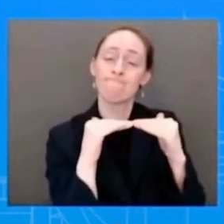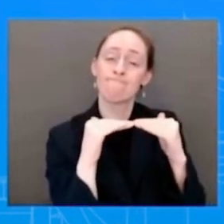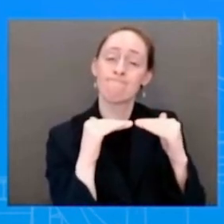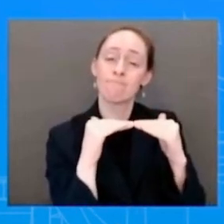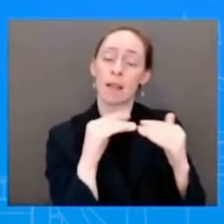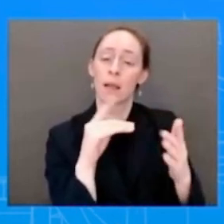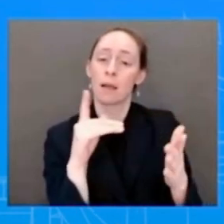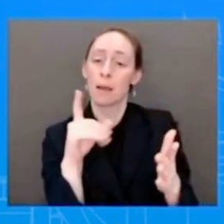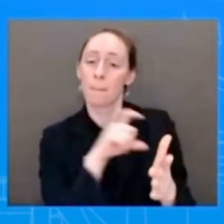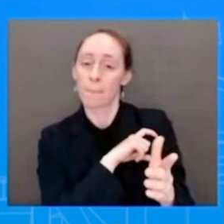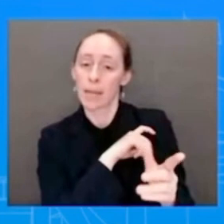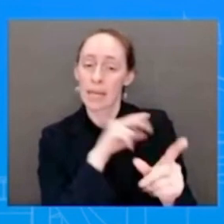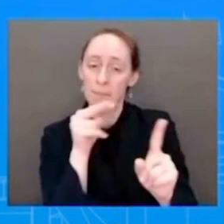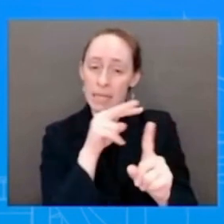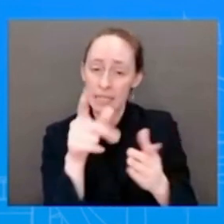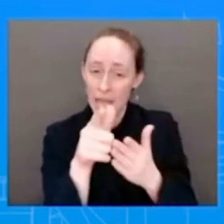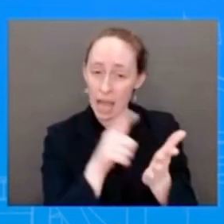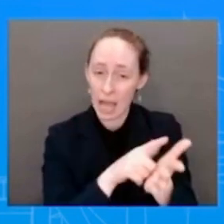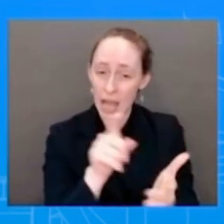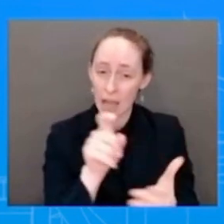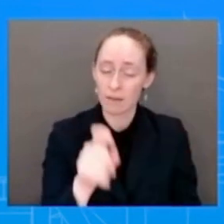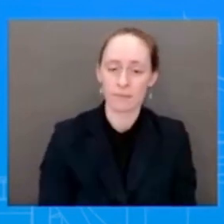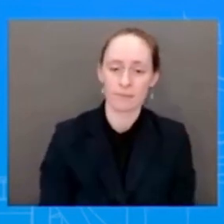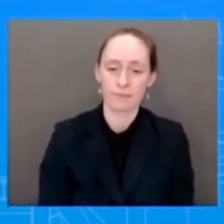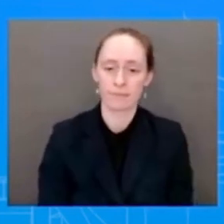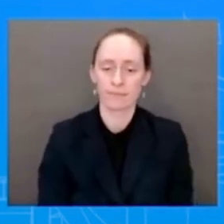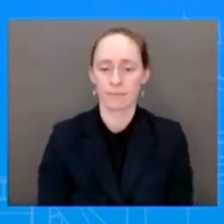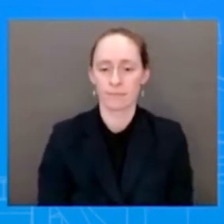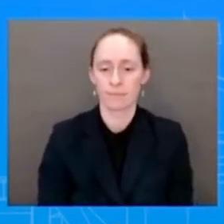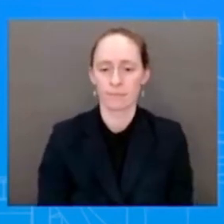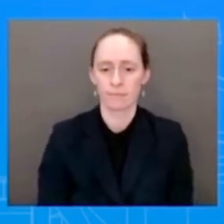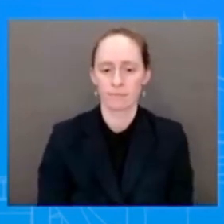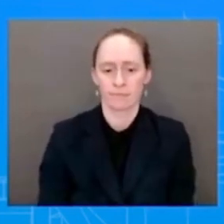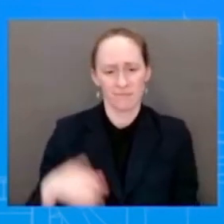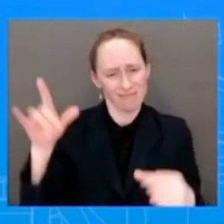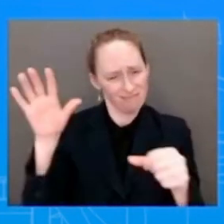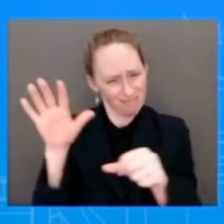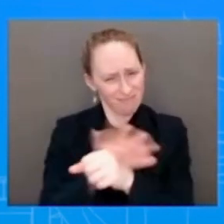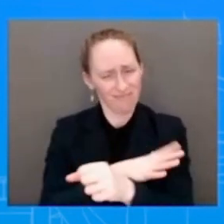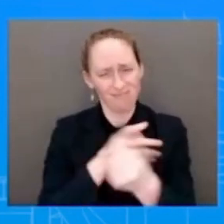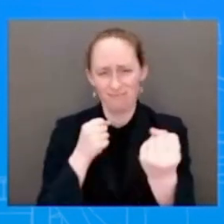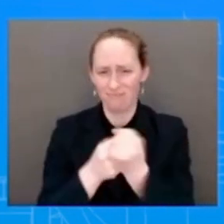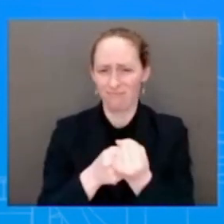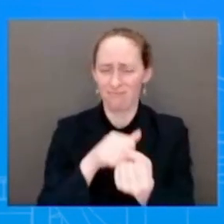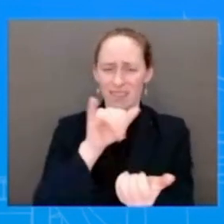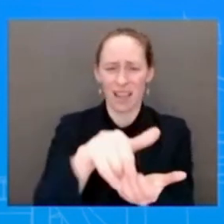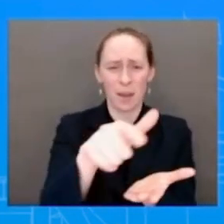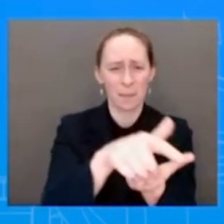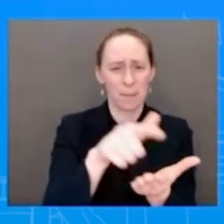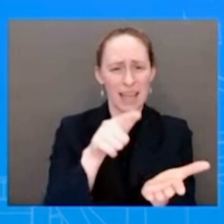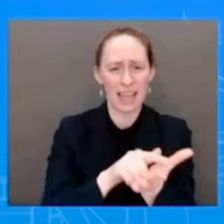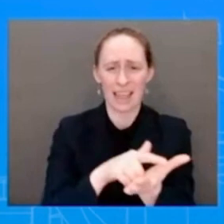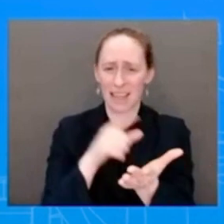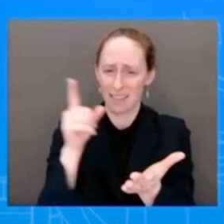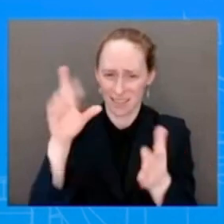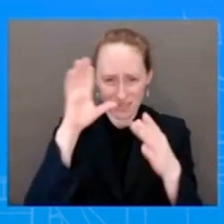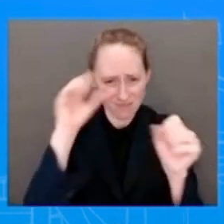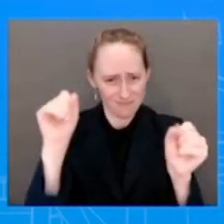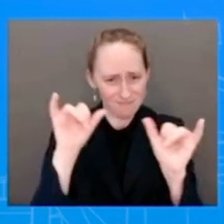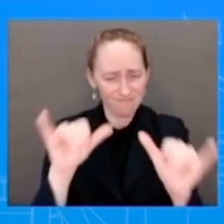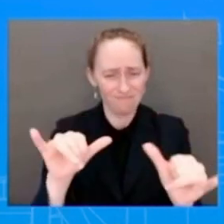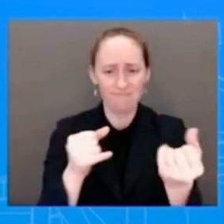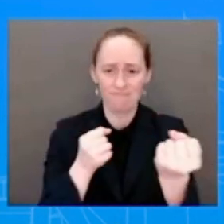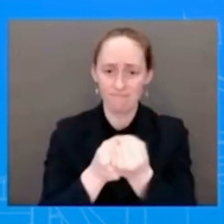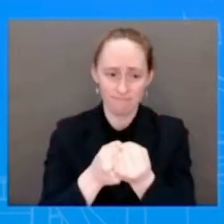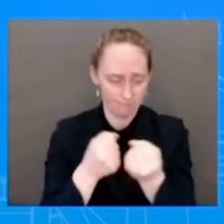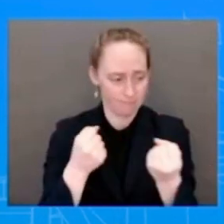session. He supports it now again, right? He was very clear when he spoke to Tyree Nichols' family, his mother and